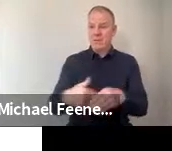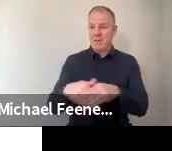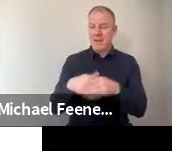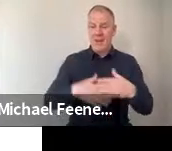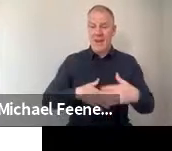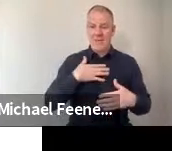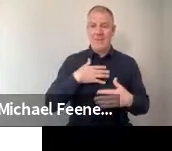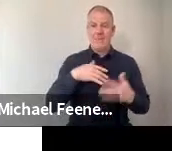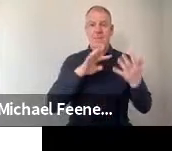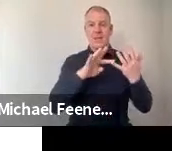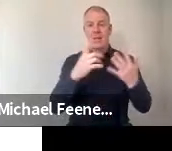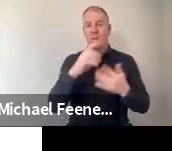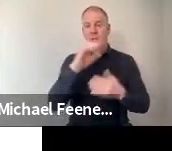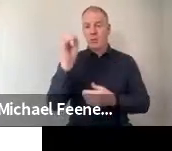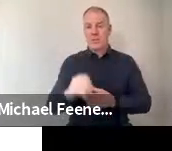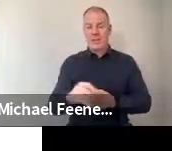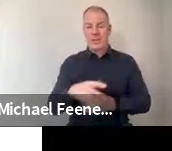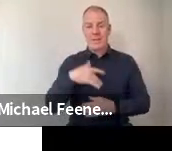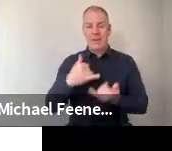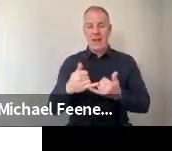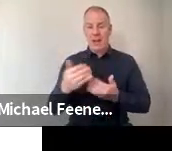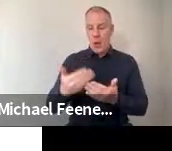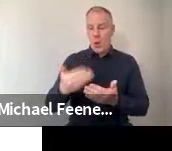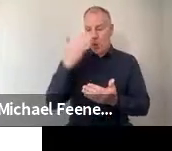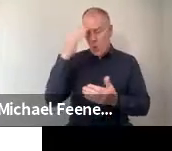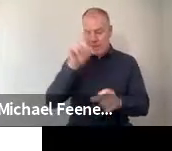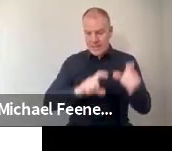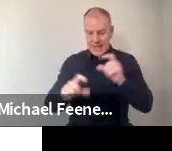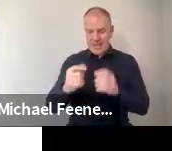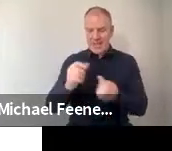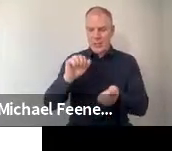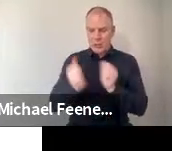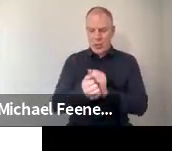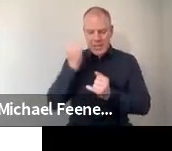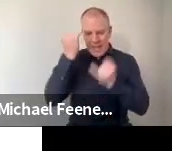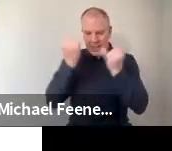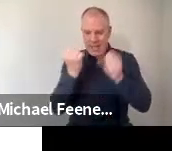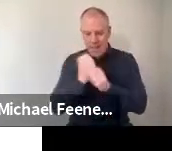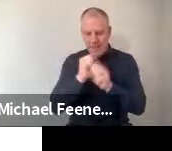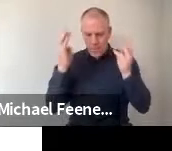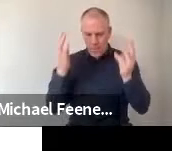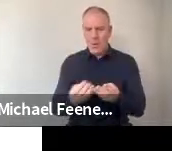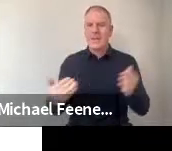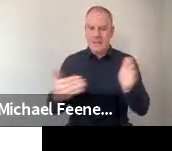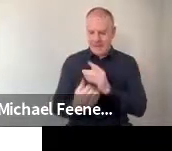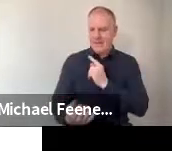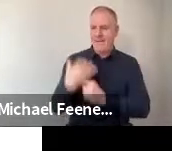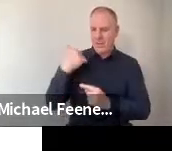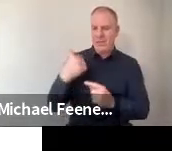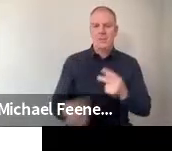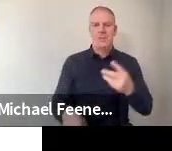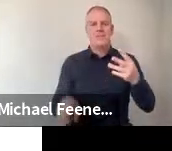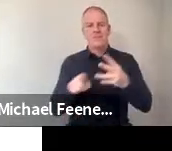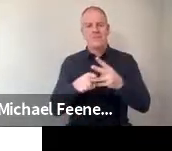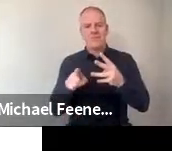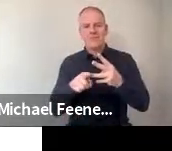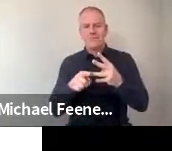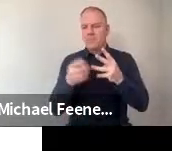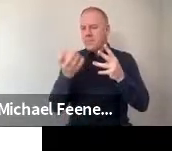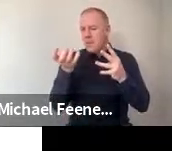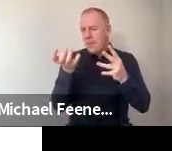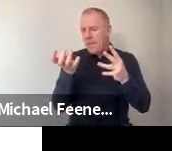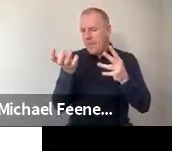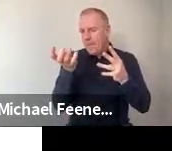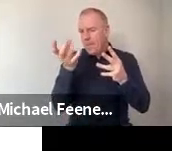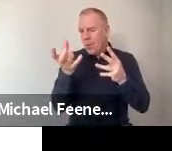91% thought that learning science changes their ideas about how the world works. And only a little over